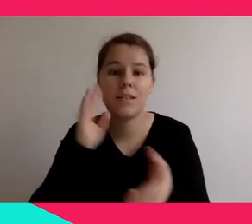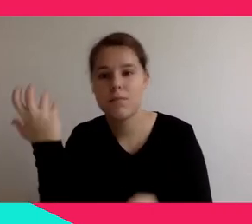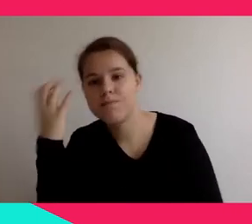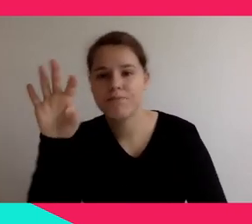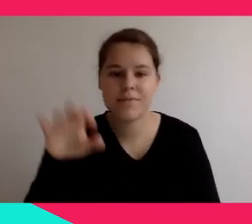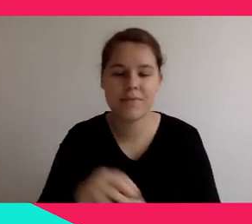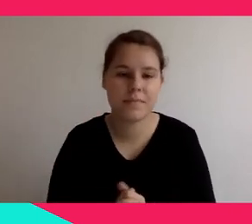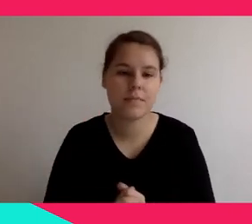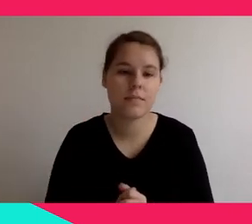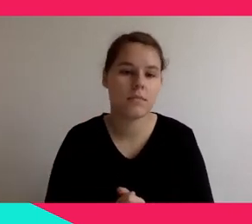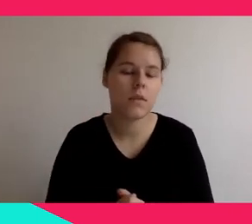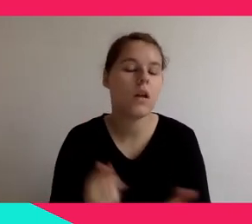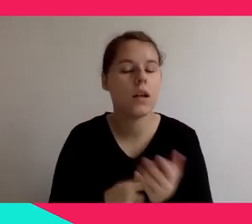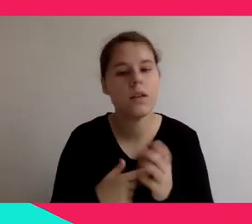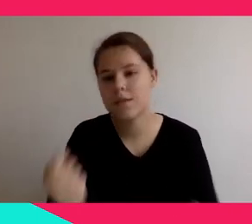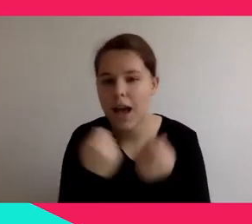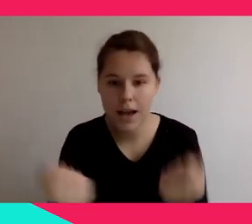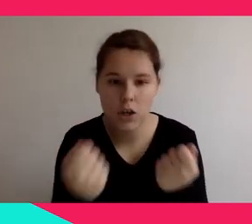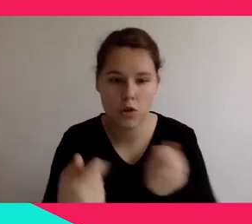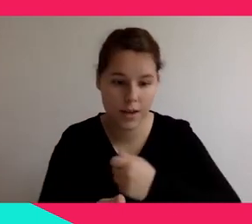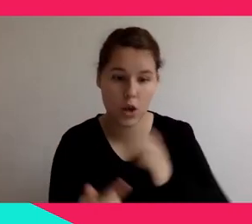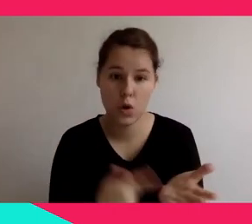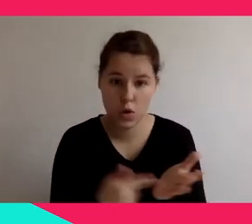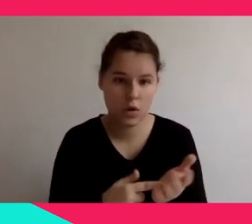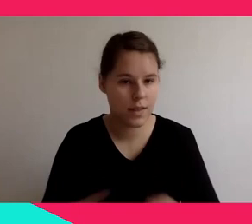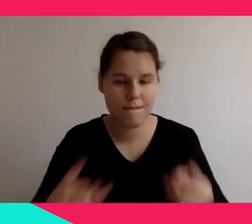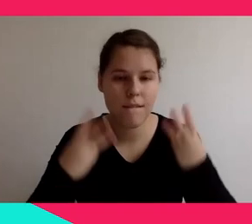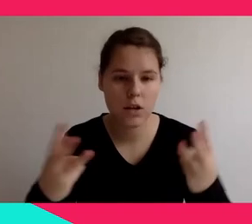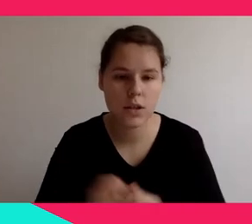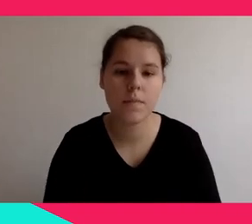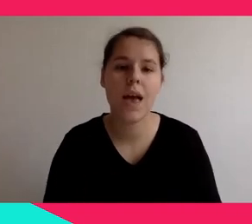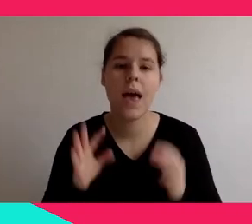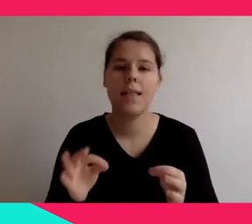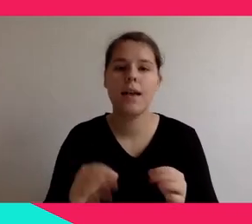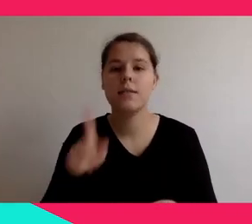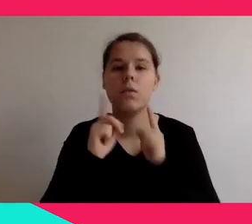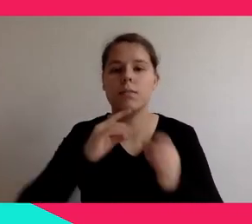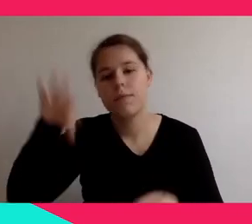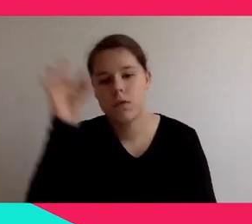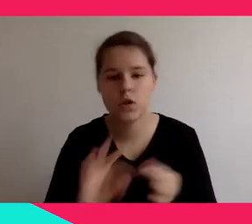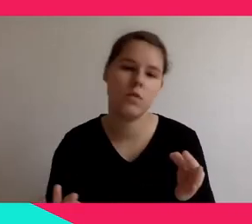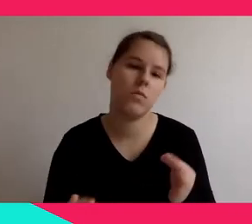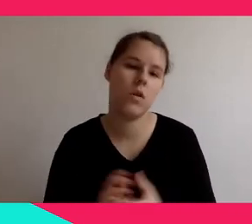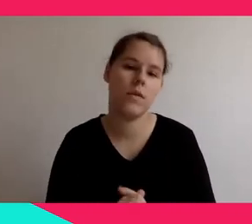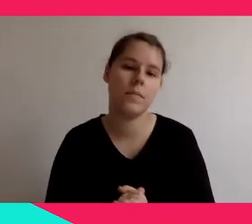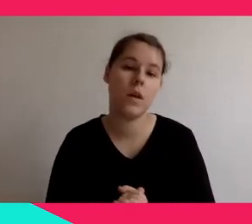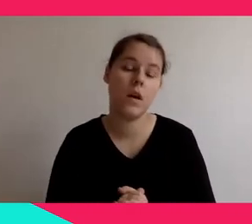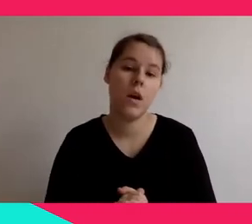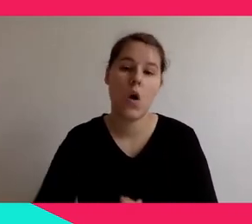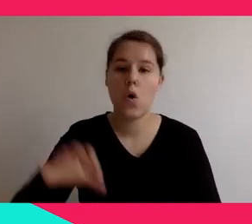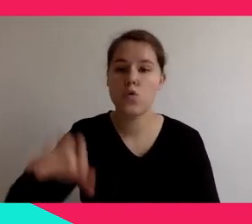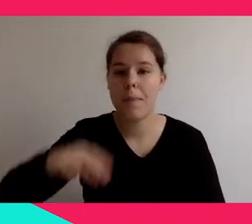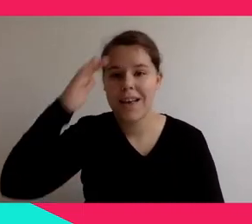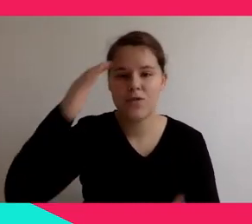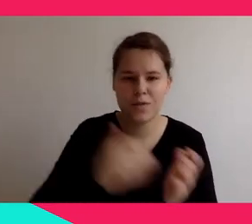Let's now talk specifically about digital immersive experiences. Digital immersive